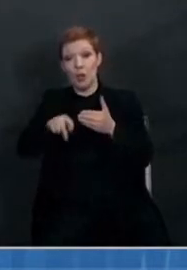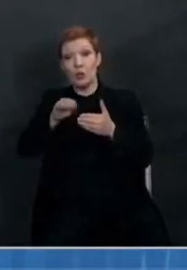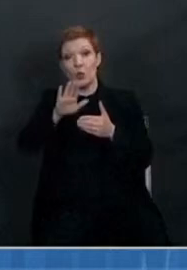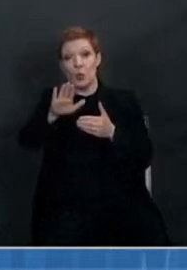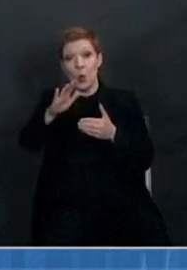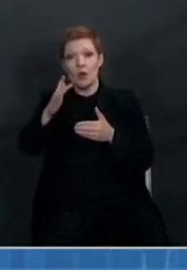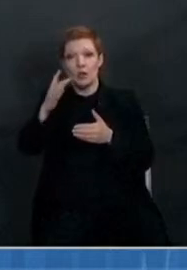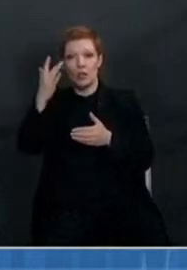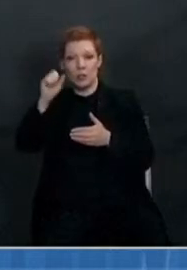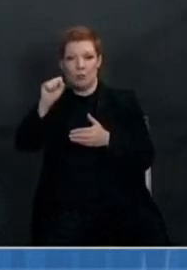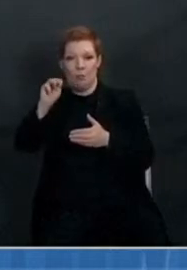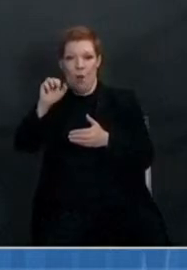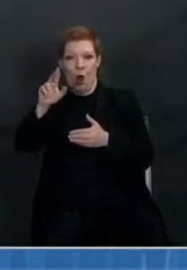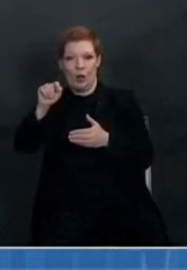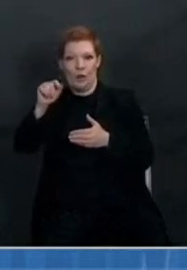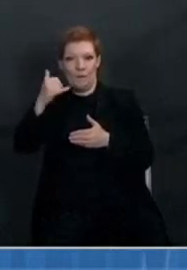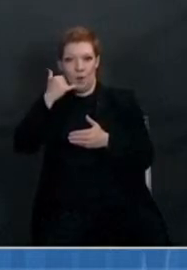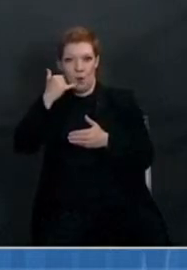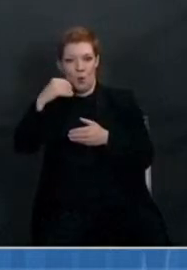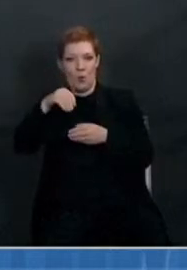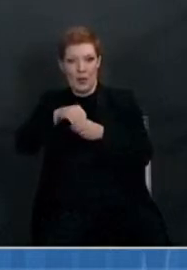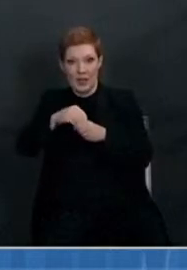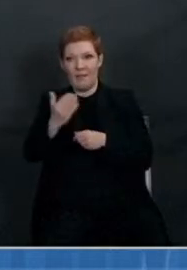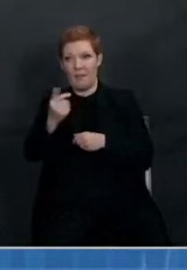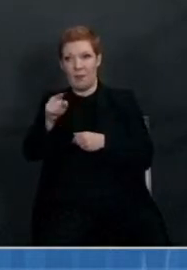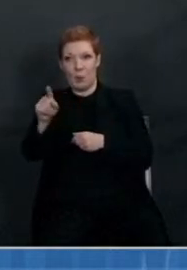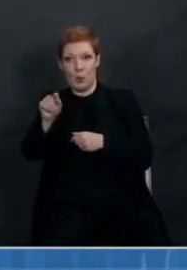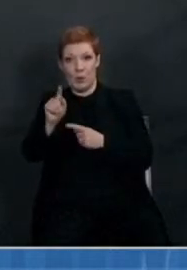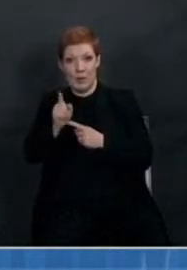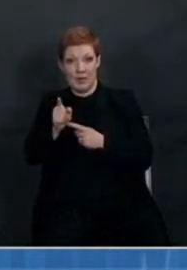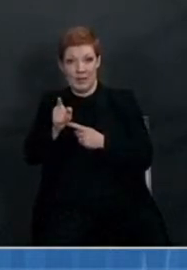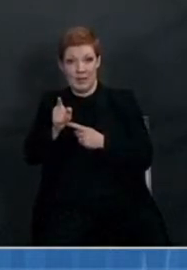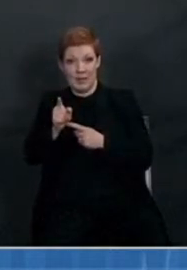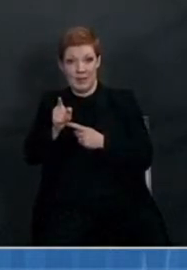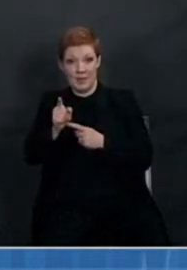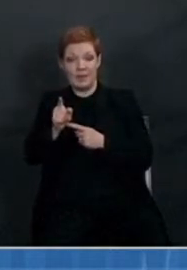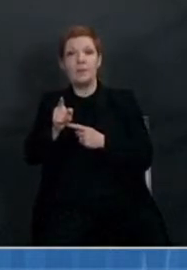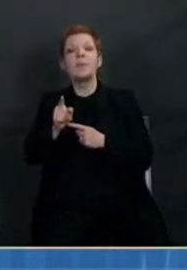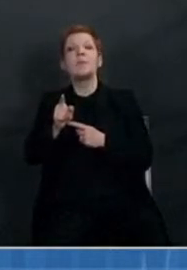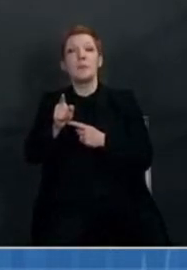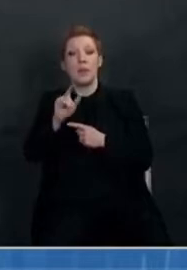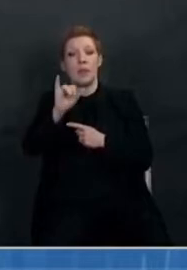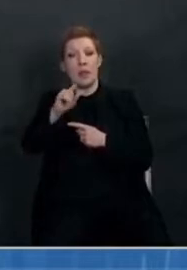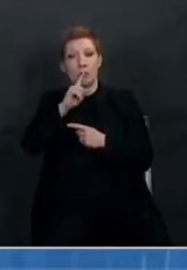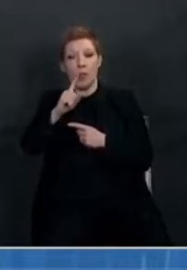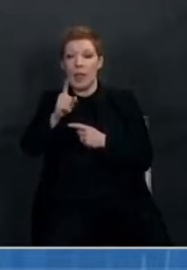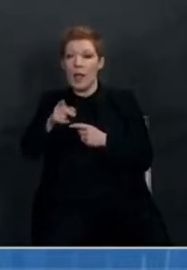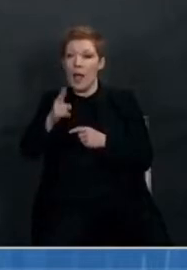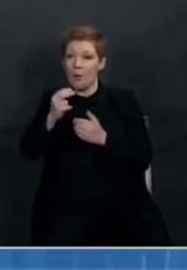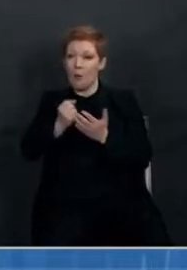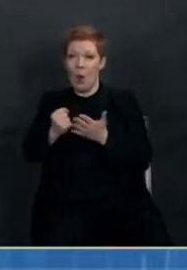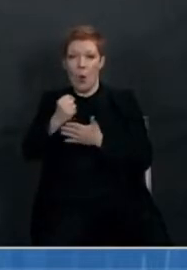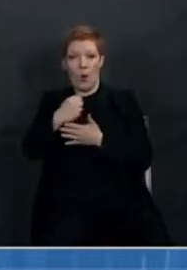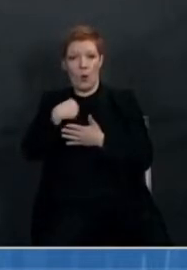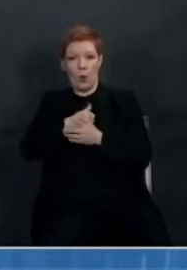Making easier-to-use tests available to every American is a high priority with obvious benefits.